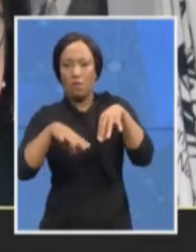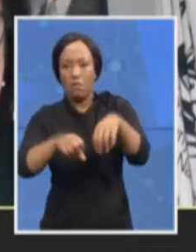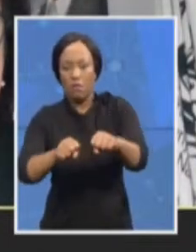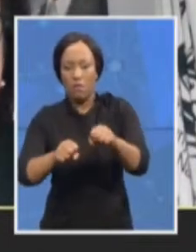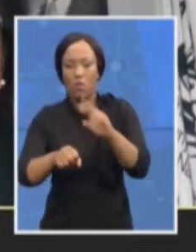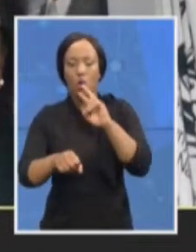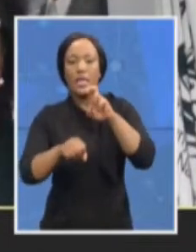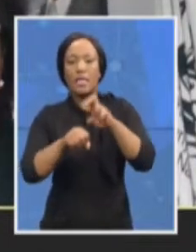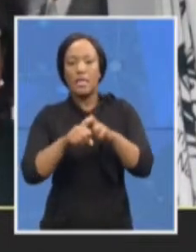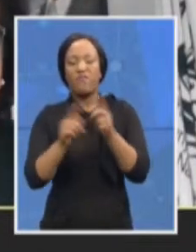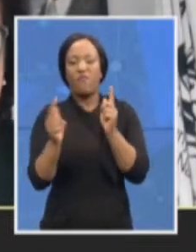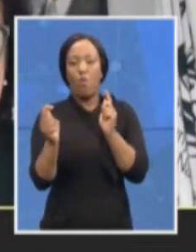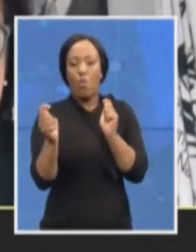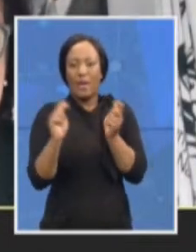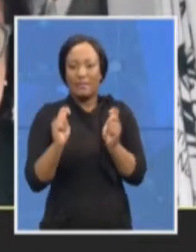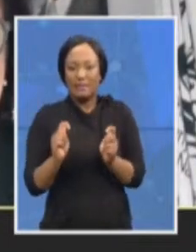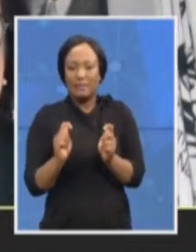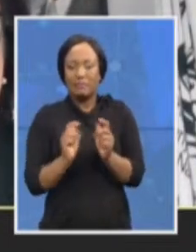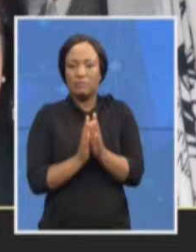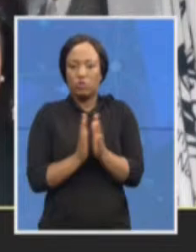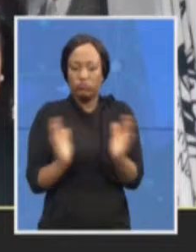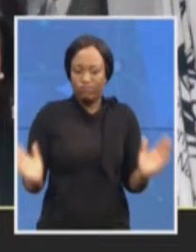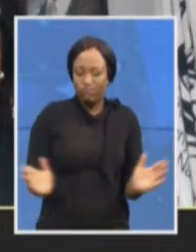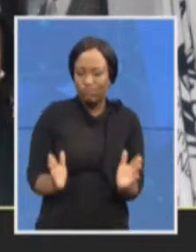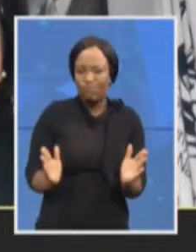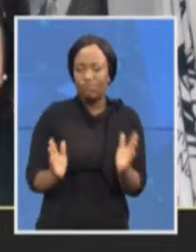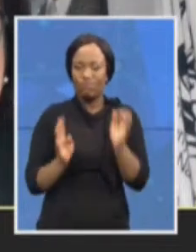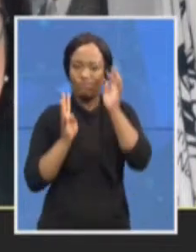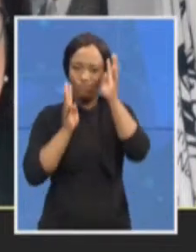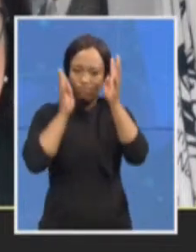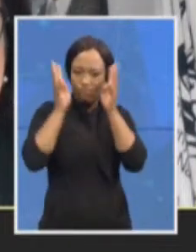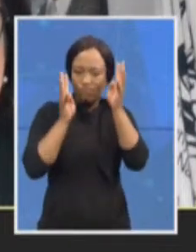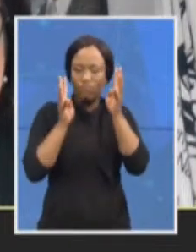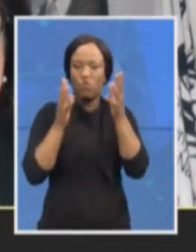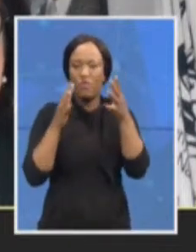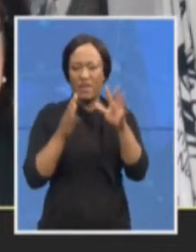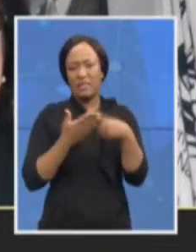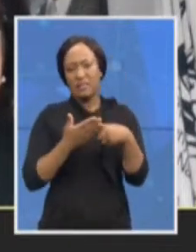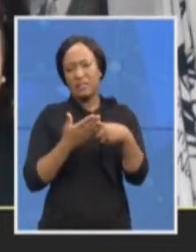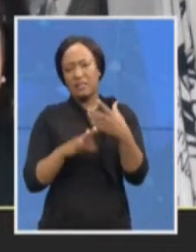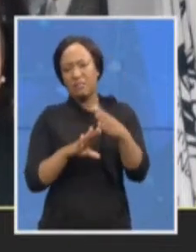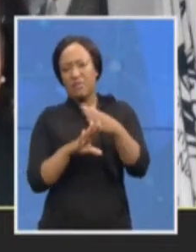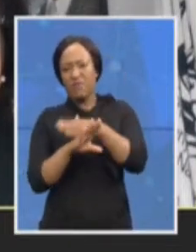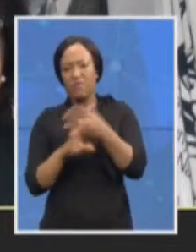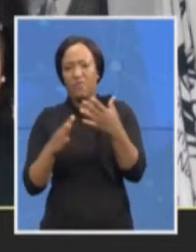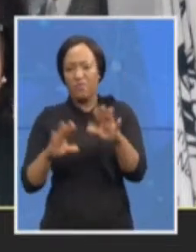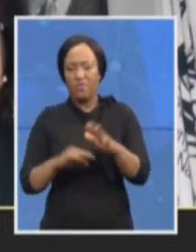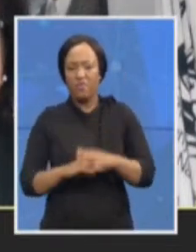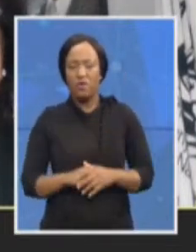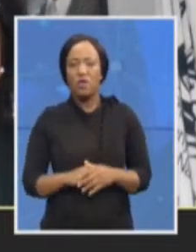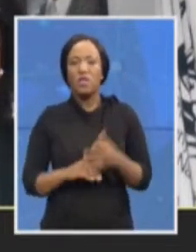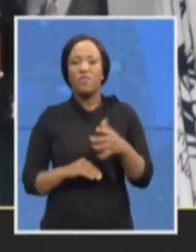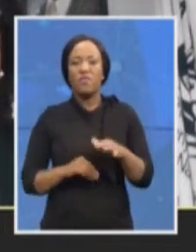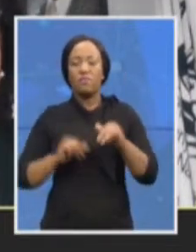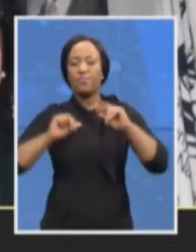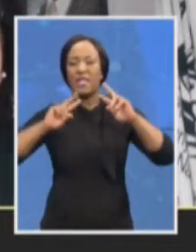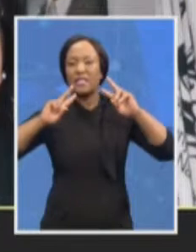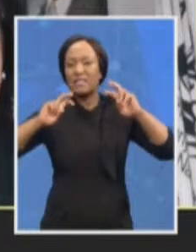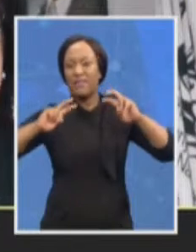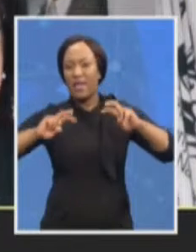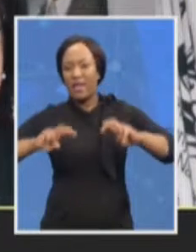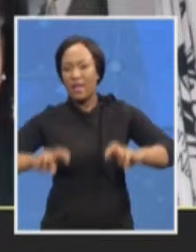innovation. And we've talked a lot about this. There was a staff survey that was conducted in 2019 that clearly gave